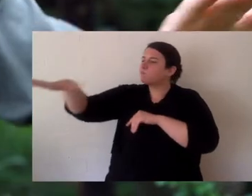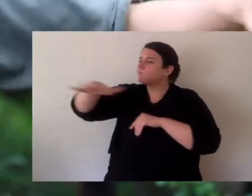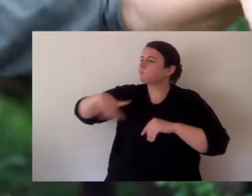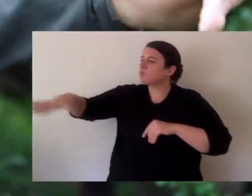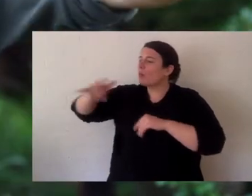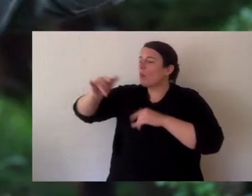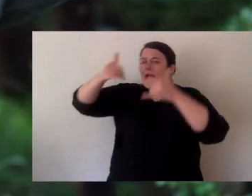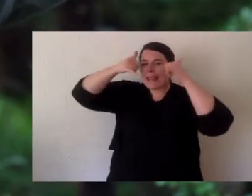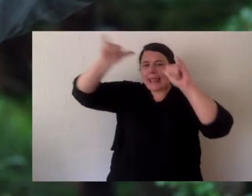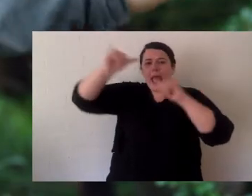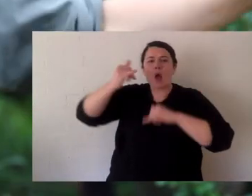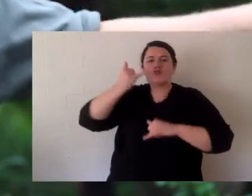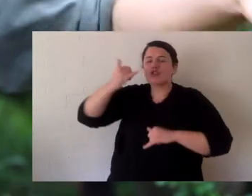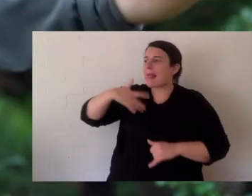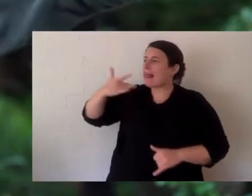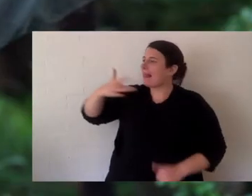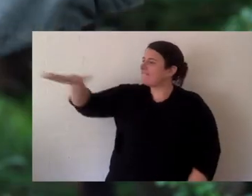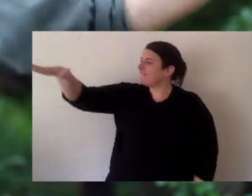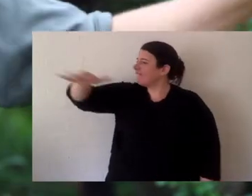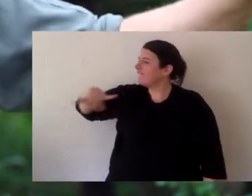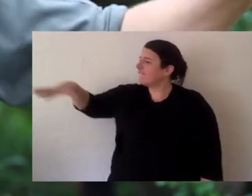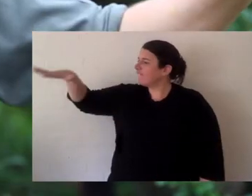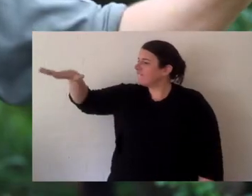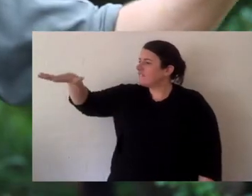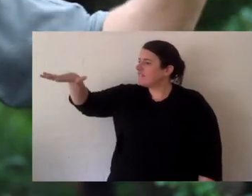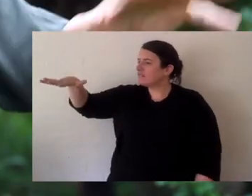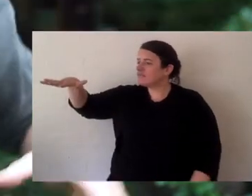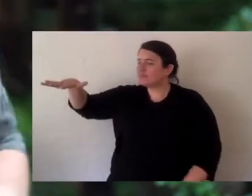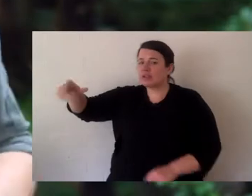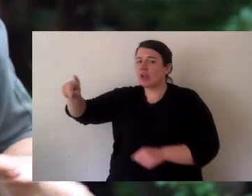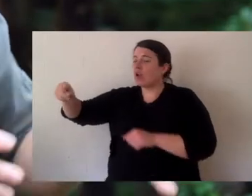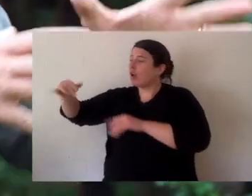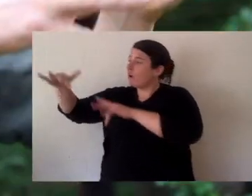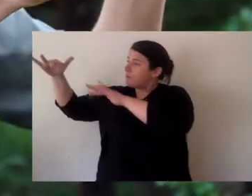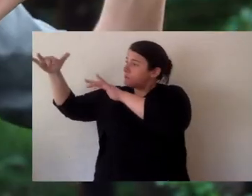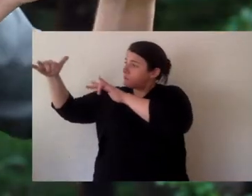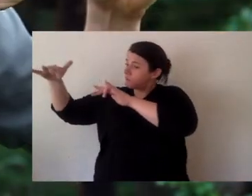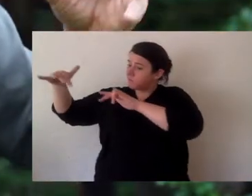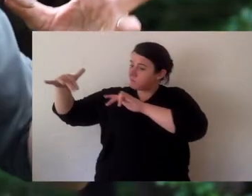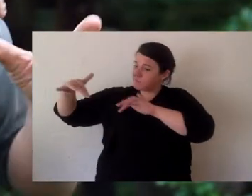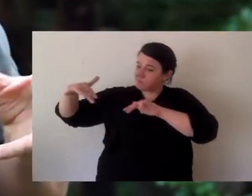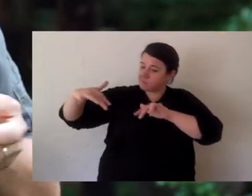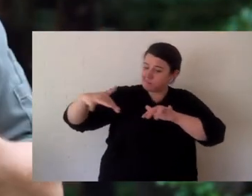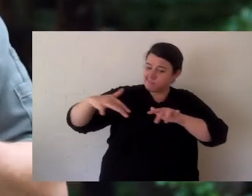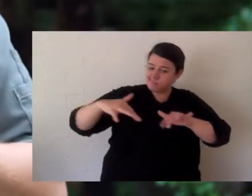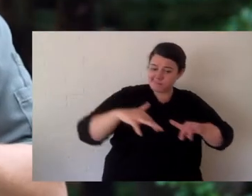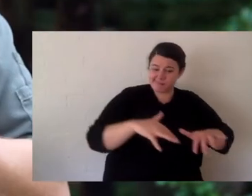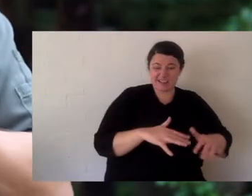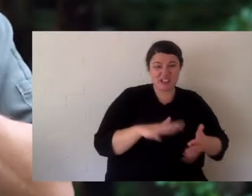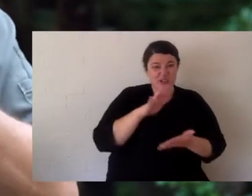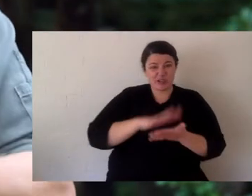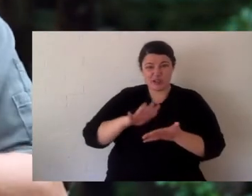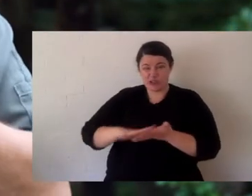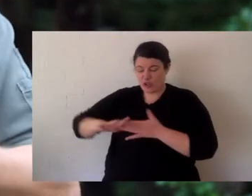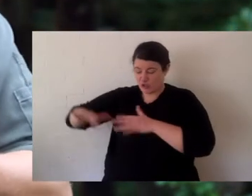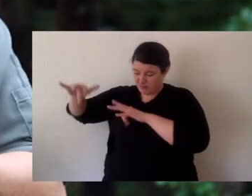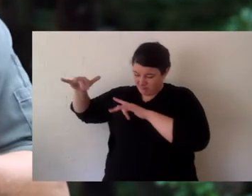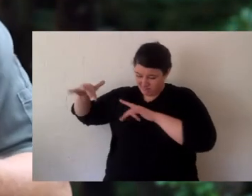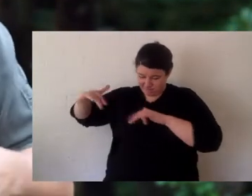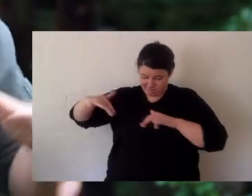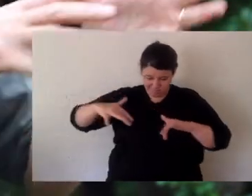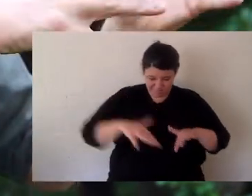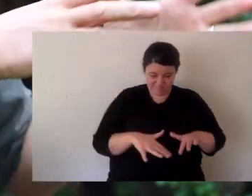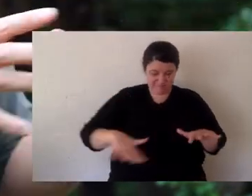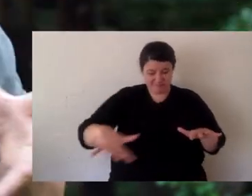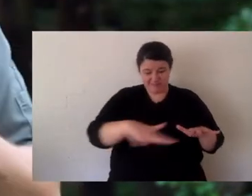is when you've got a cleared paddock and instead of the water running off when it rains through grass and forest,